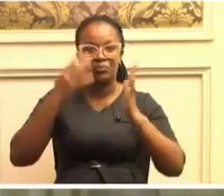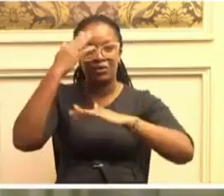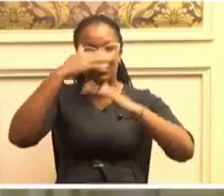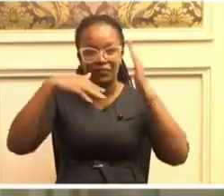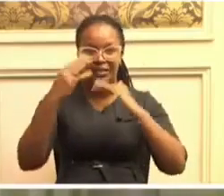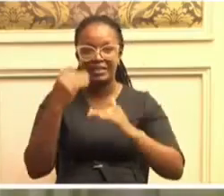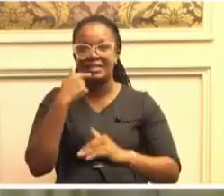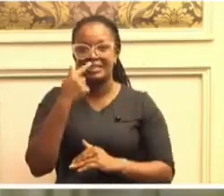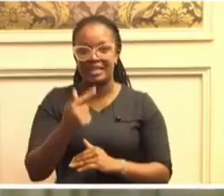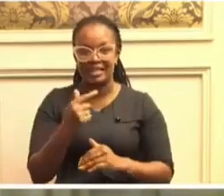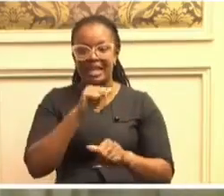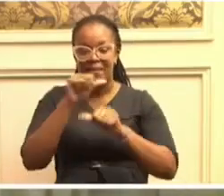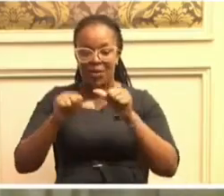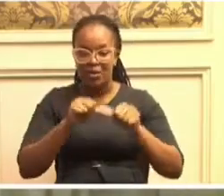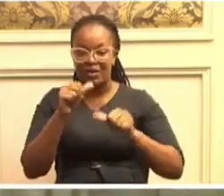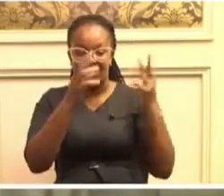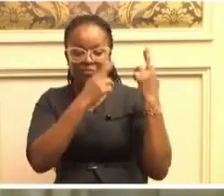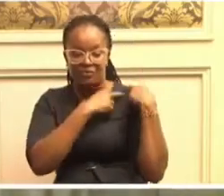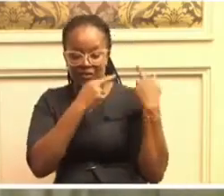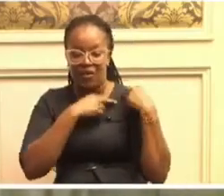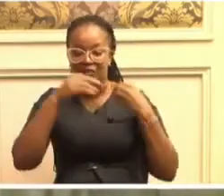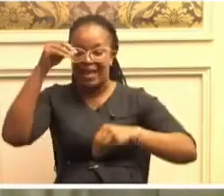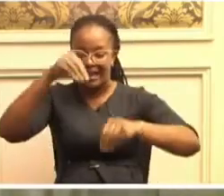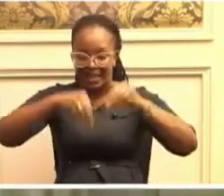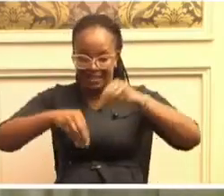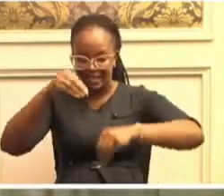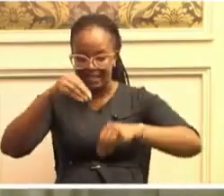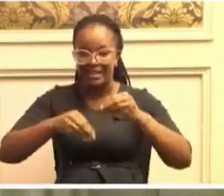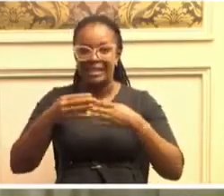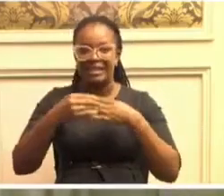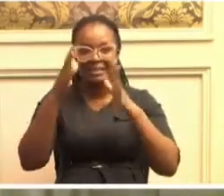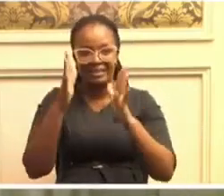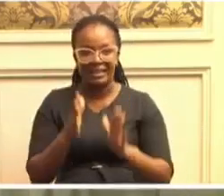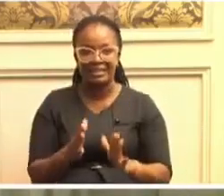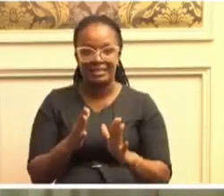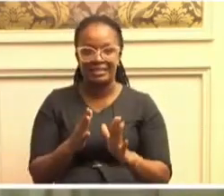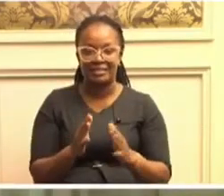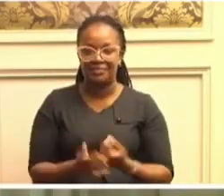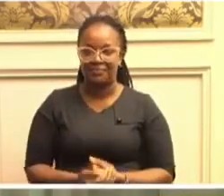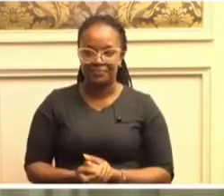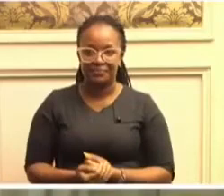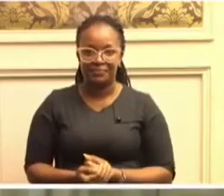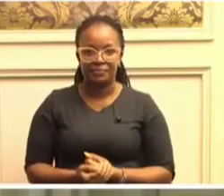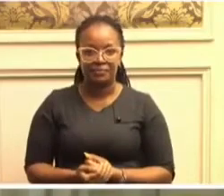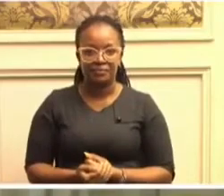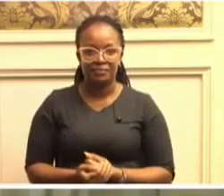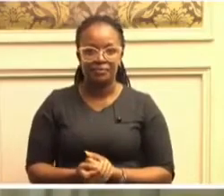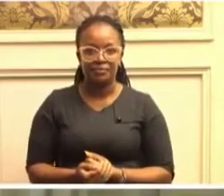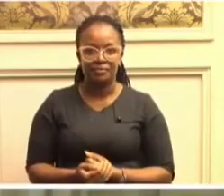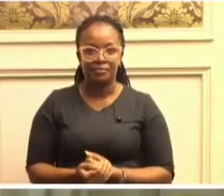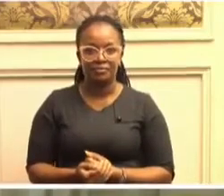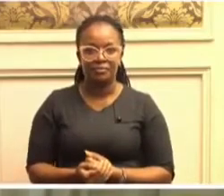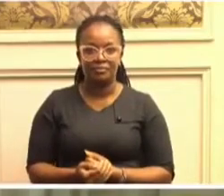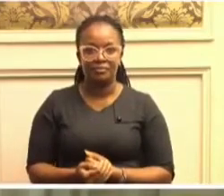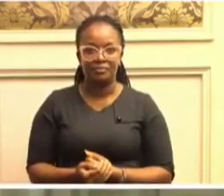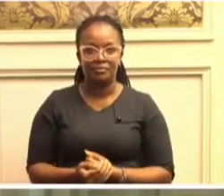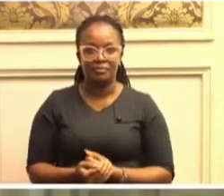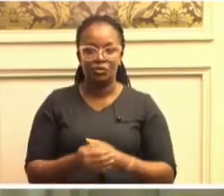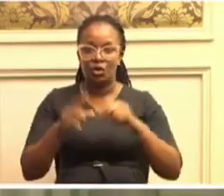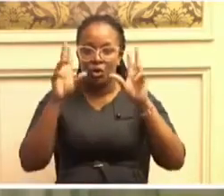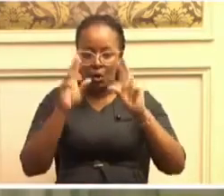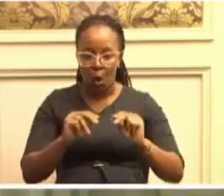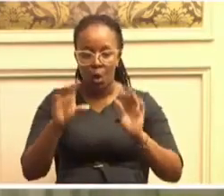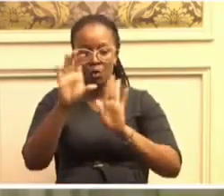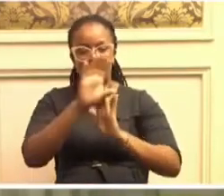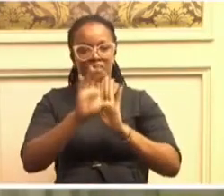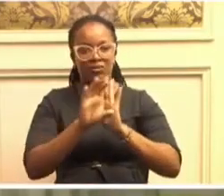about the responsibilities of elected leaders insofar as the constitution is concerned. He says this, no constitution,